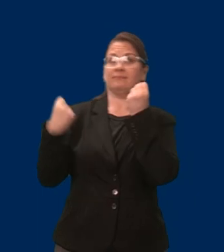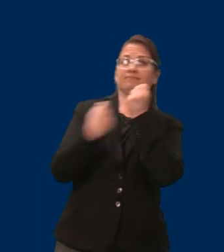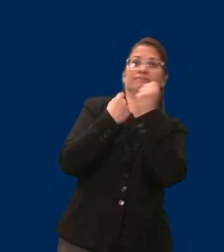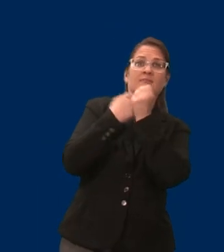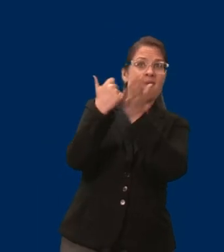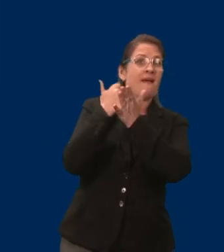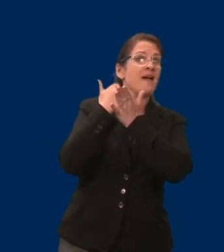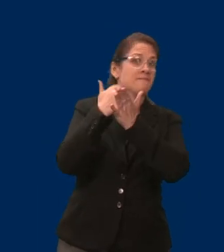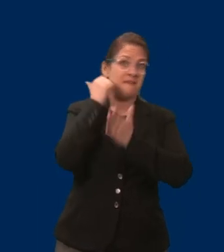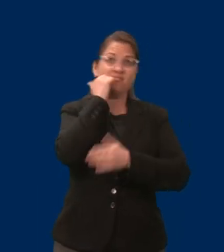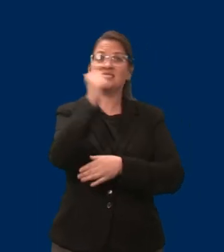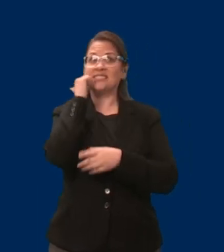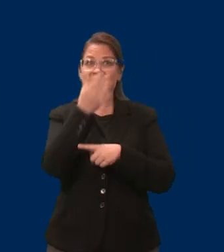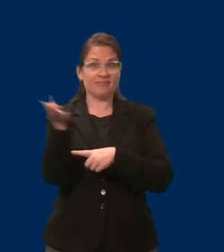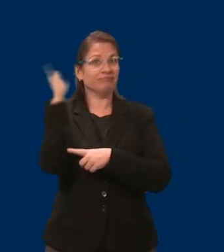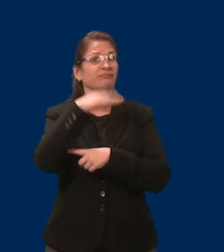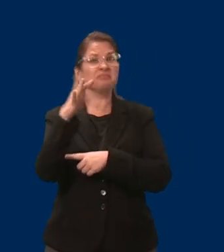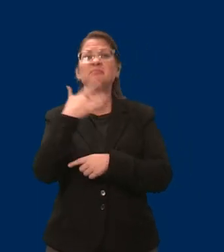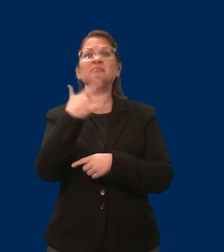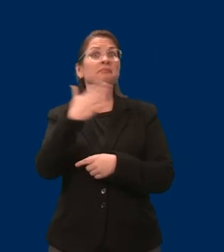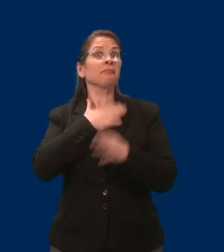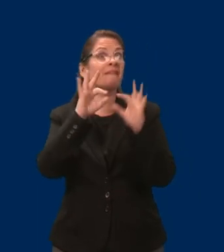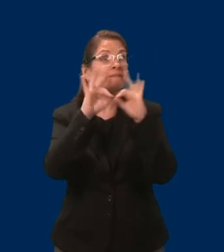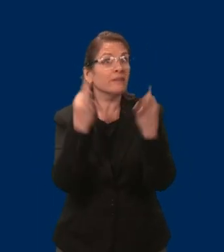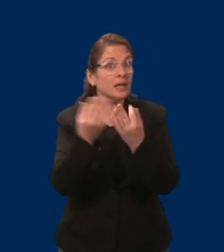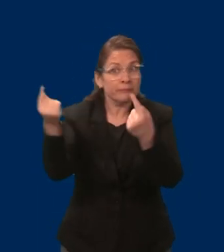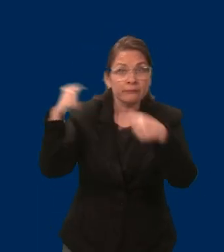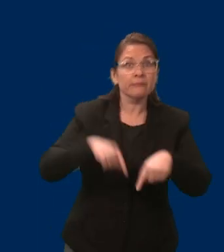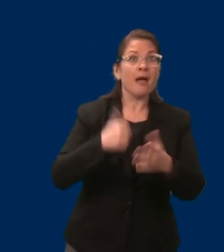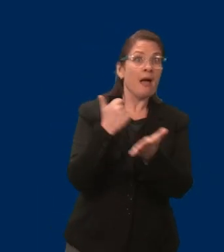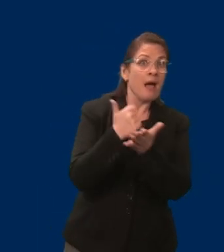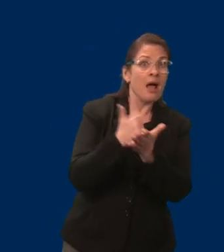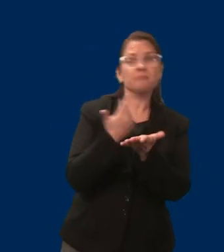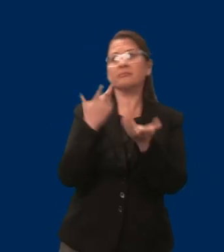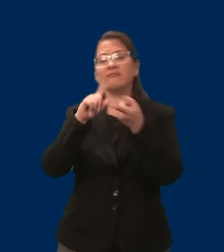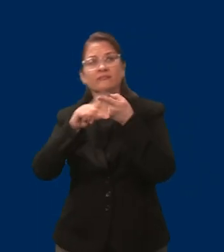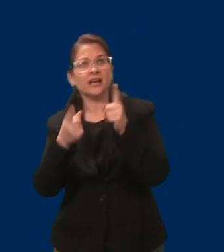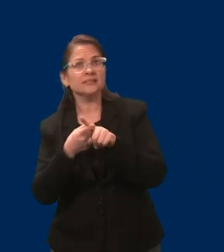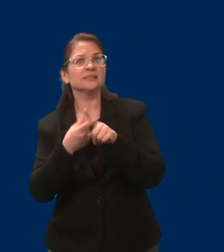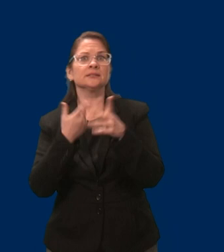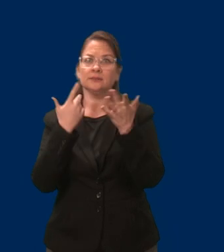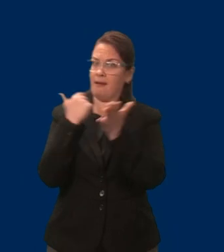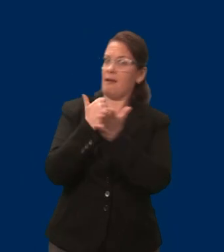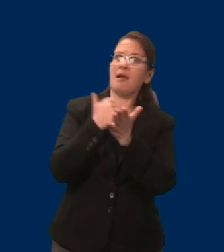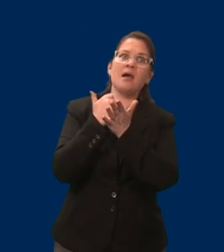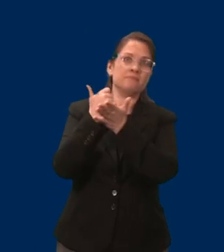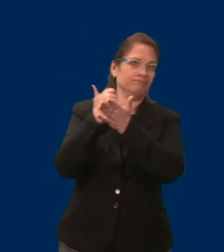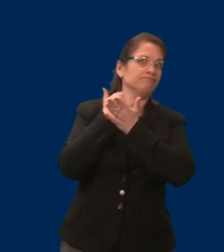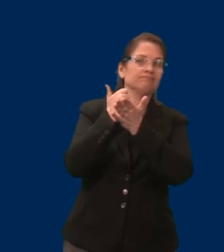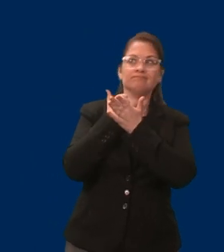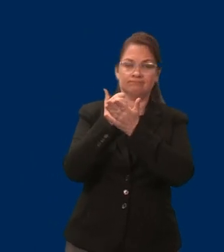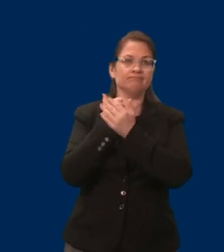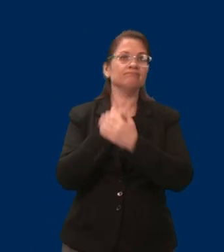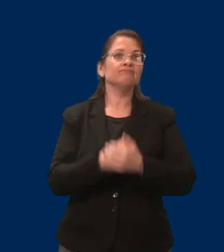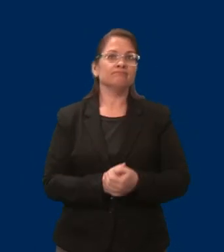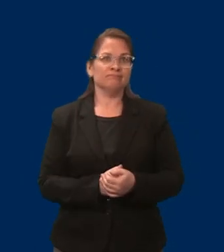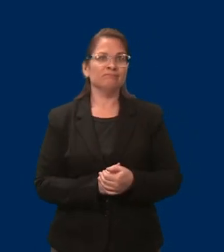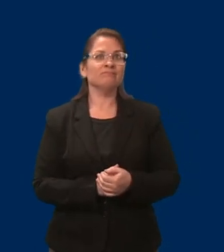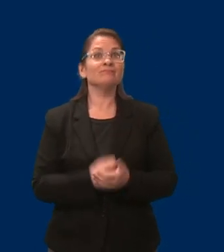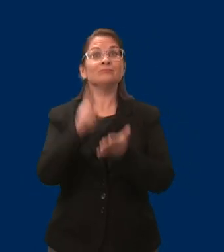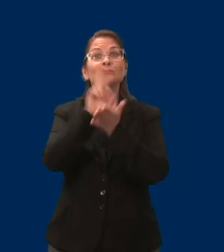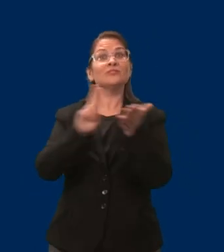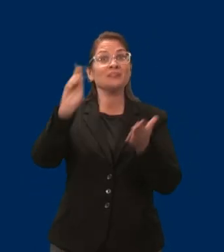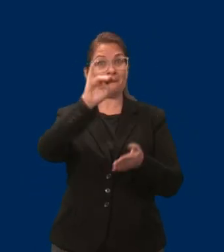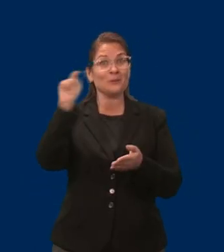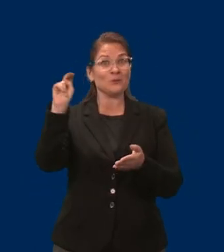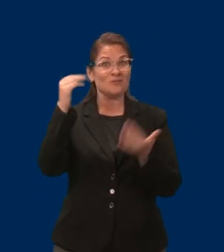from family members, but that's another story. I currently work at the University of Minnesota in clinical trial project management,